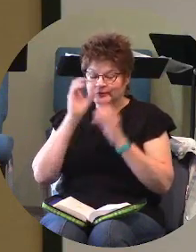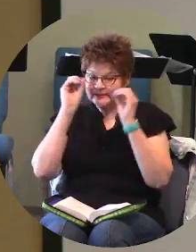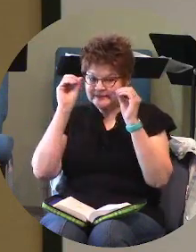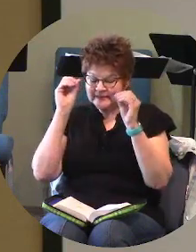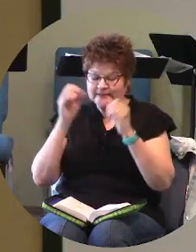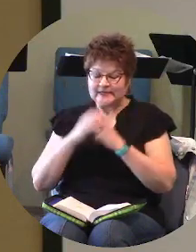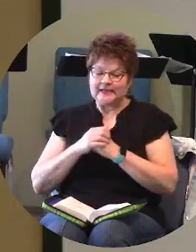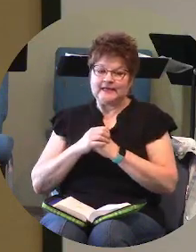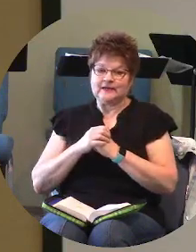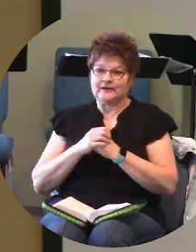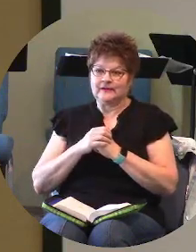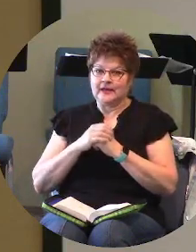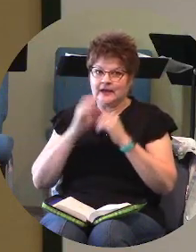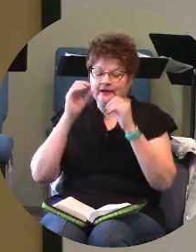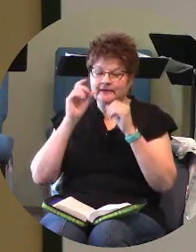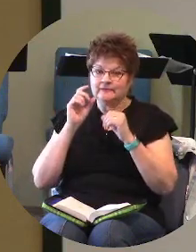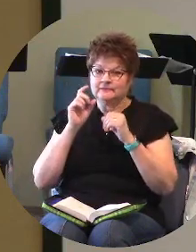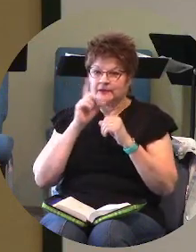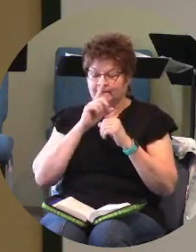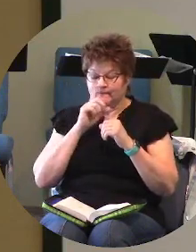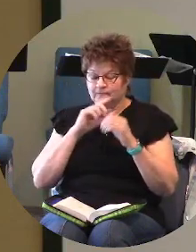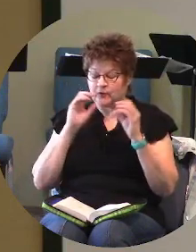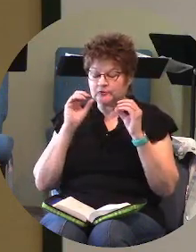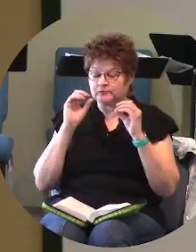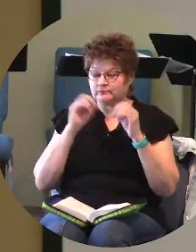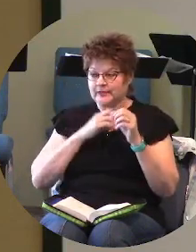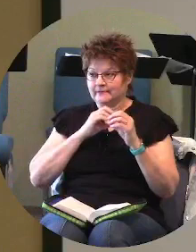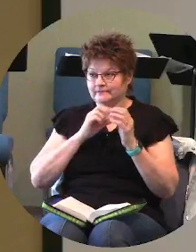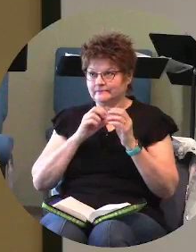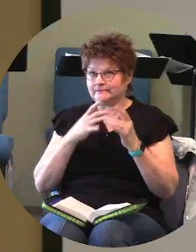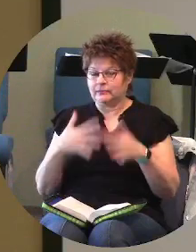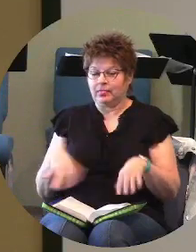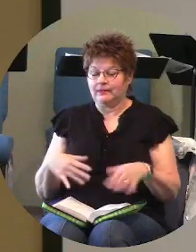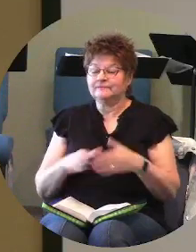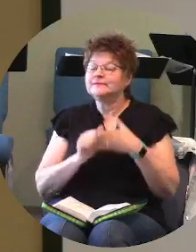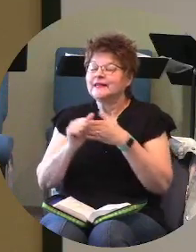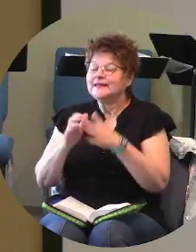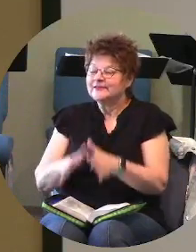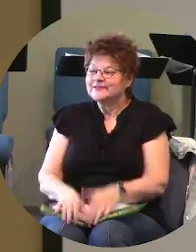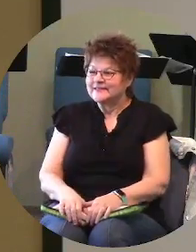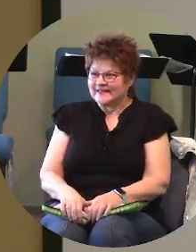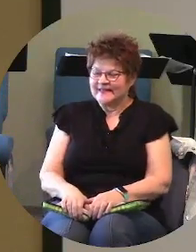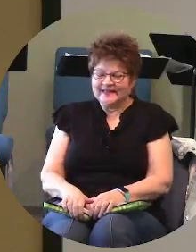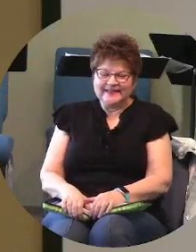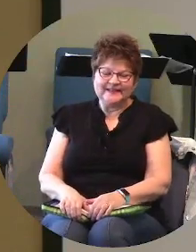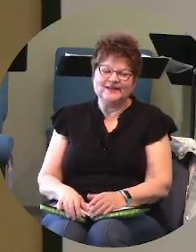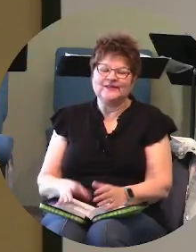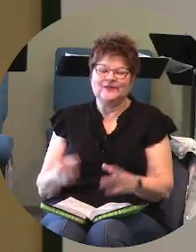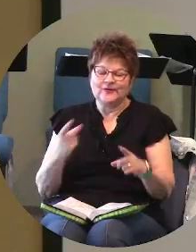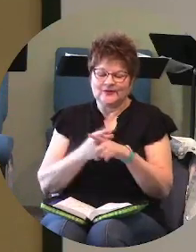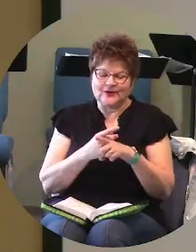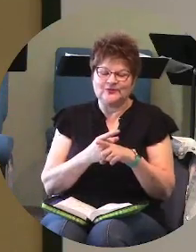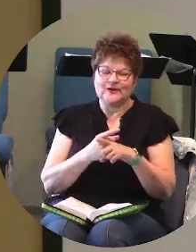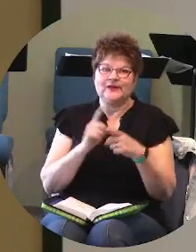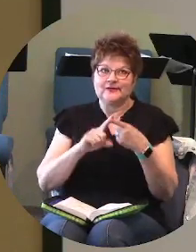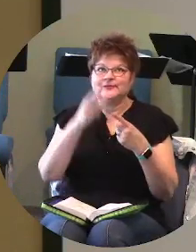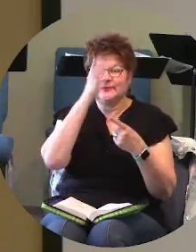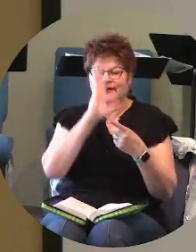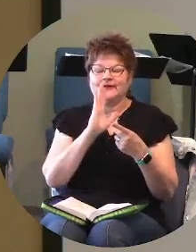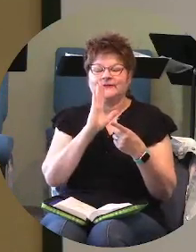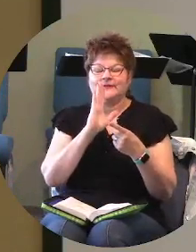by false leaders by by different ideas and ideals that that simply are contrary to god